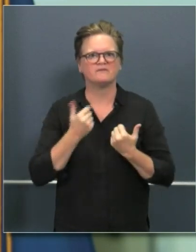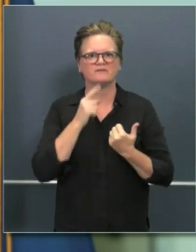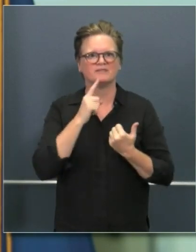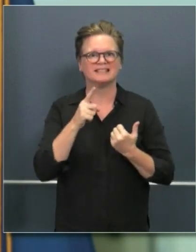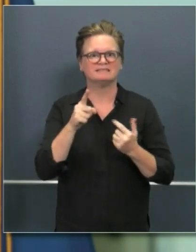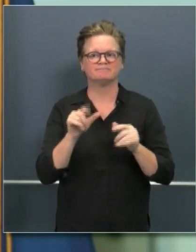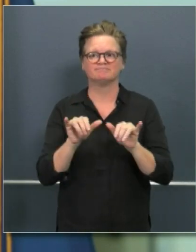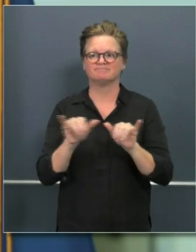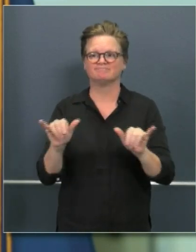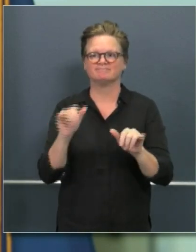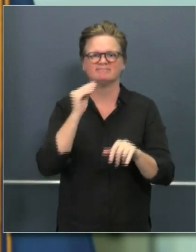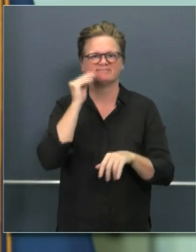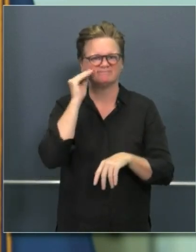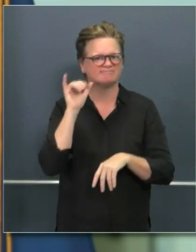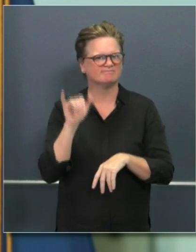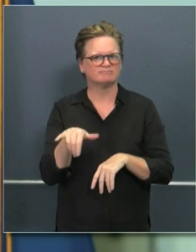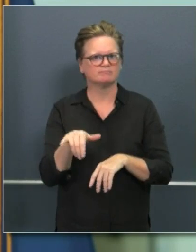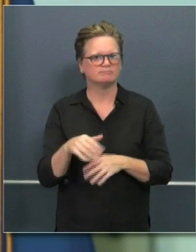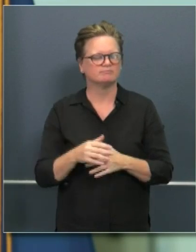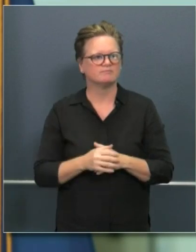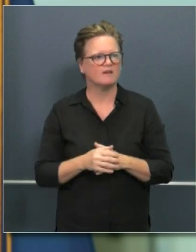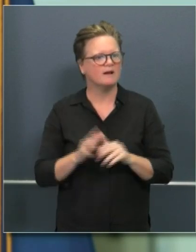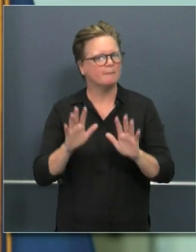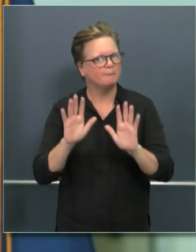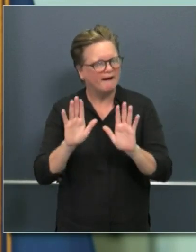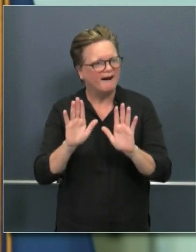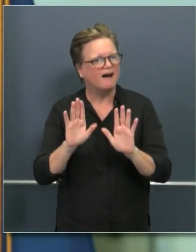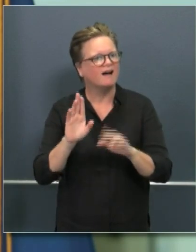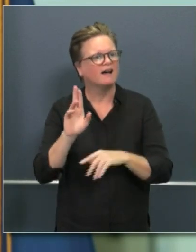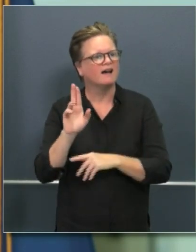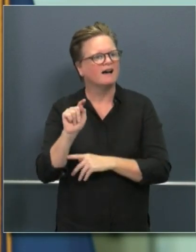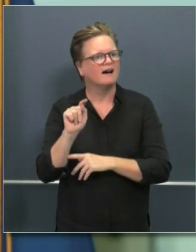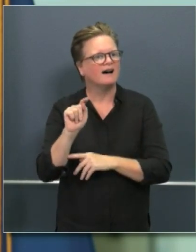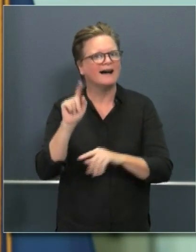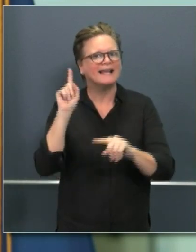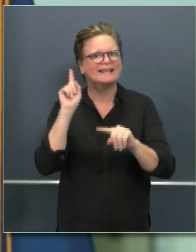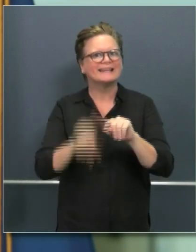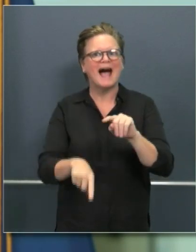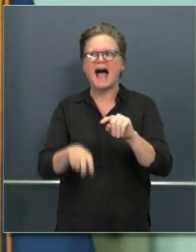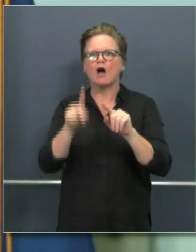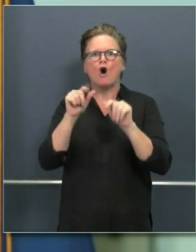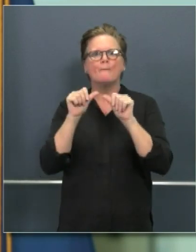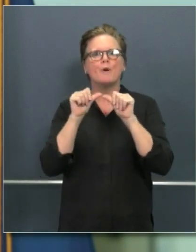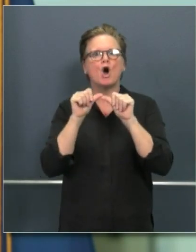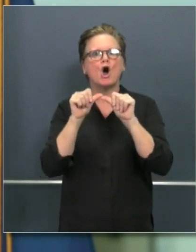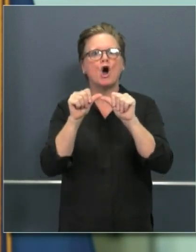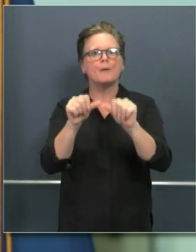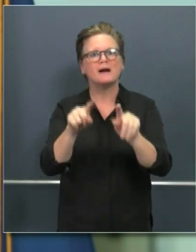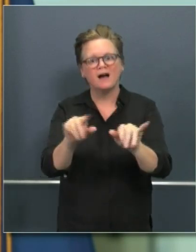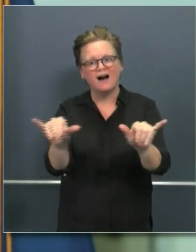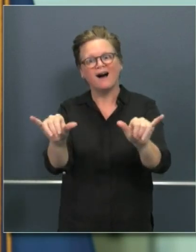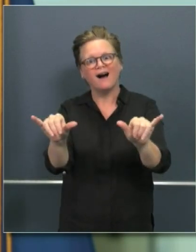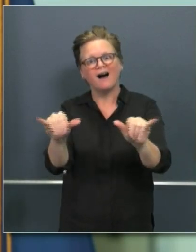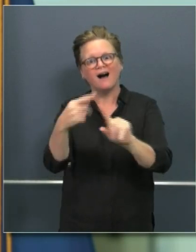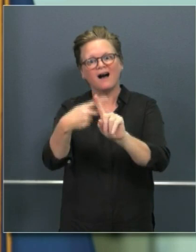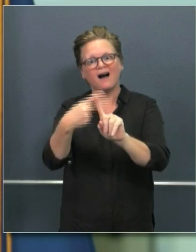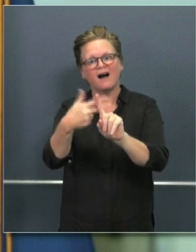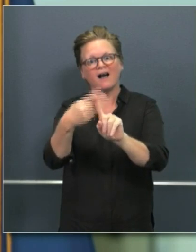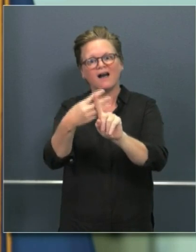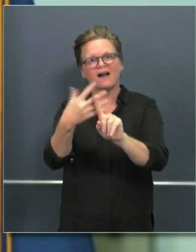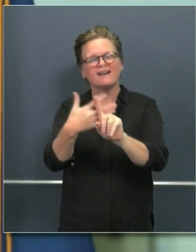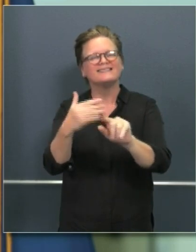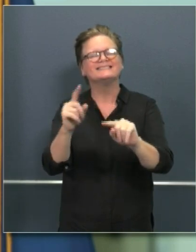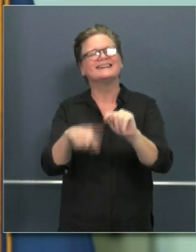a permanent state where people are locked away for months and months and months and months on end to